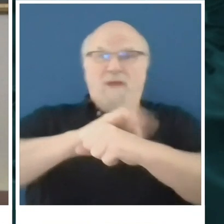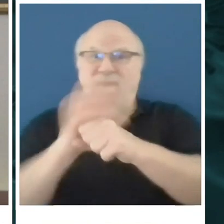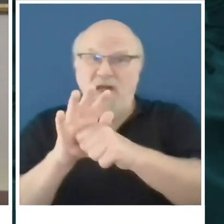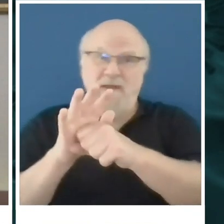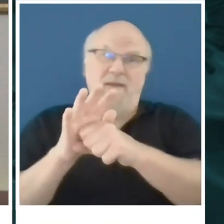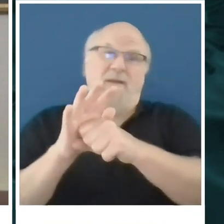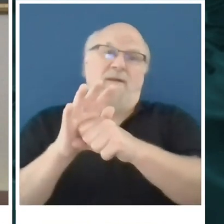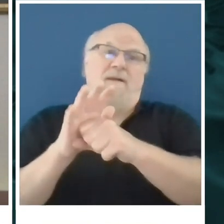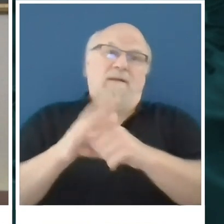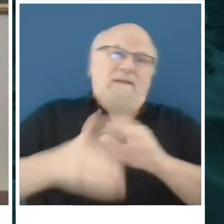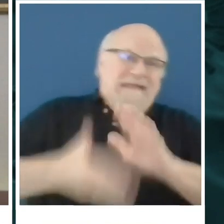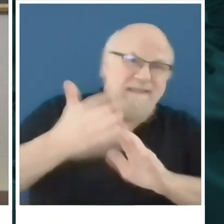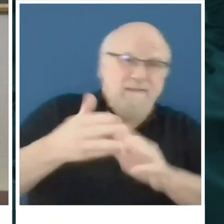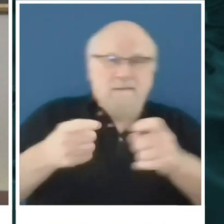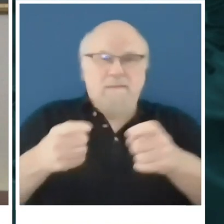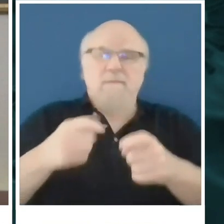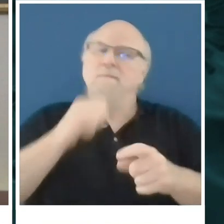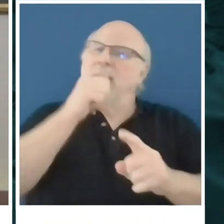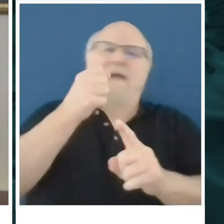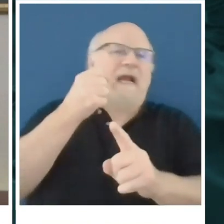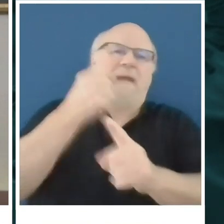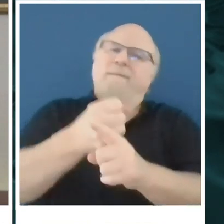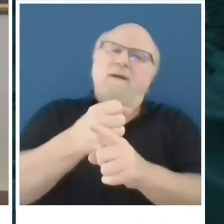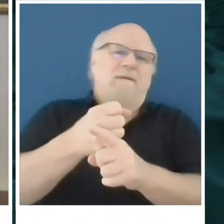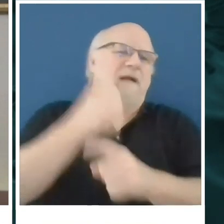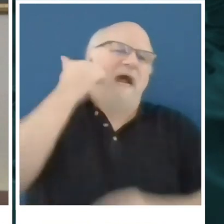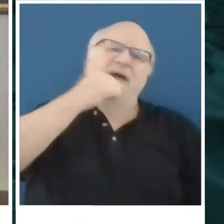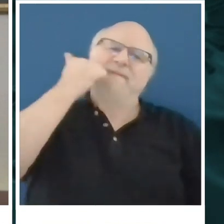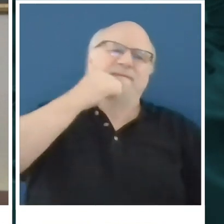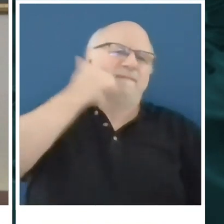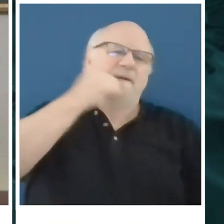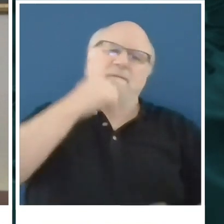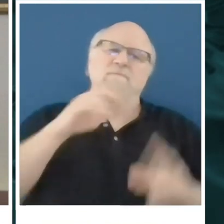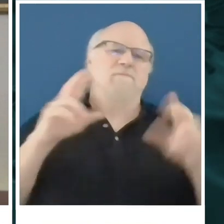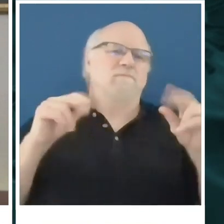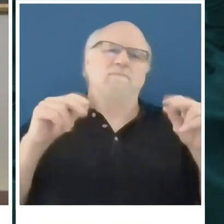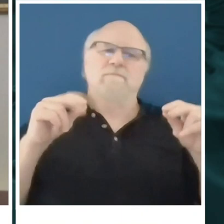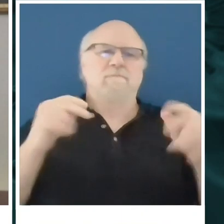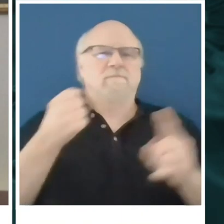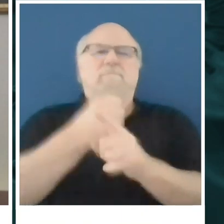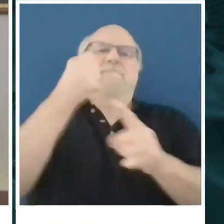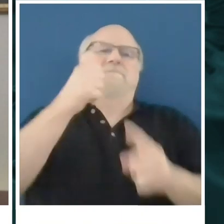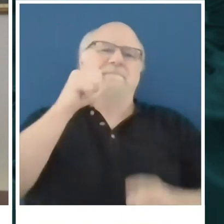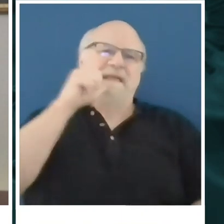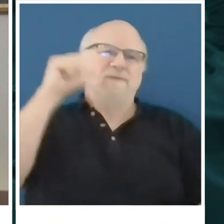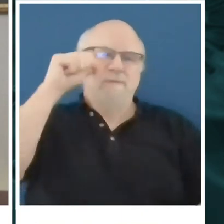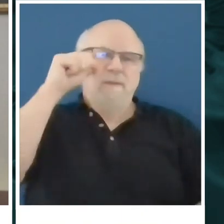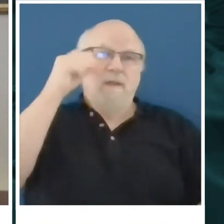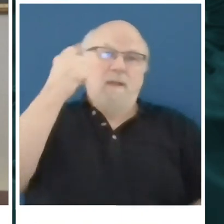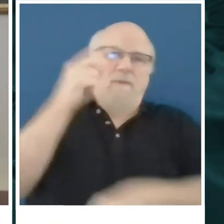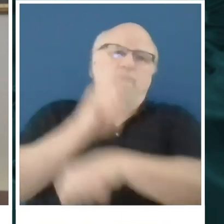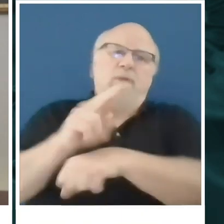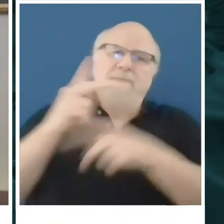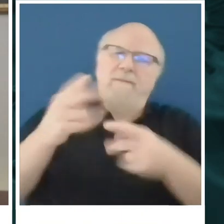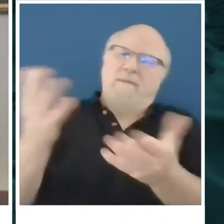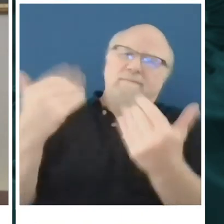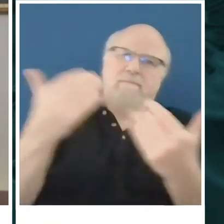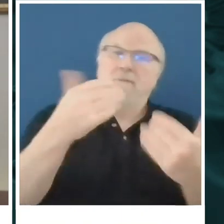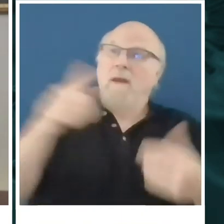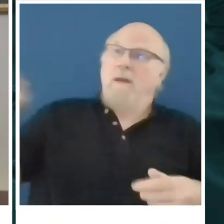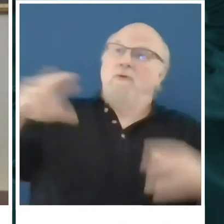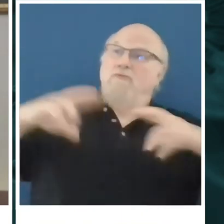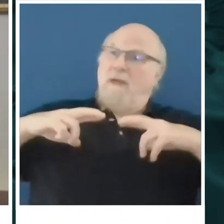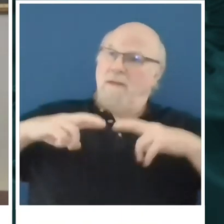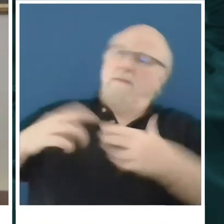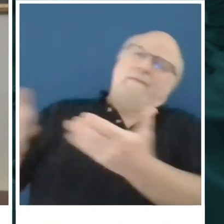day-to-day operations. So we're fortunate to be able to use people who are off. Now, the longer this goes, the